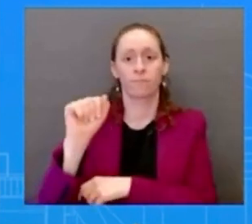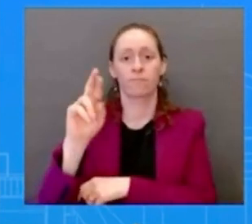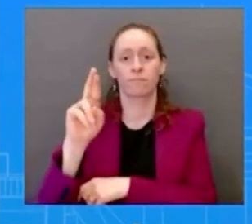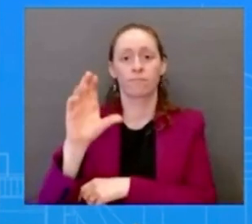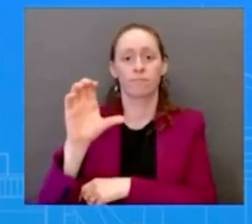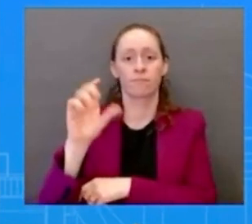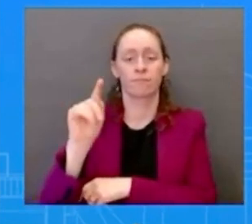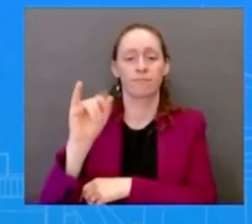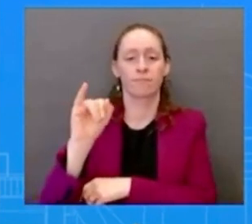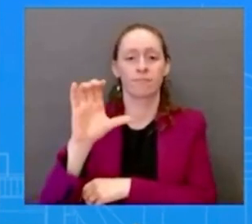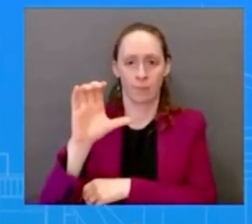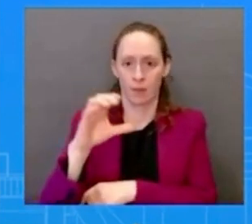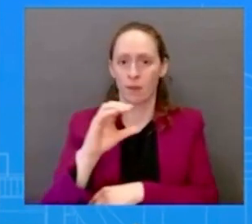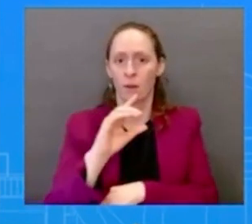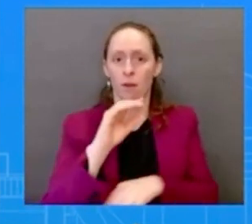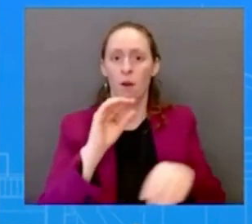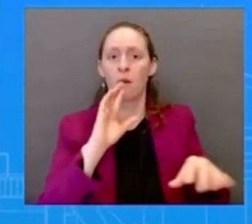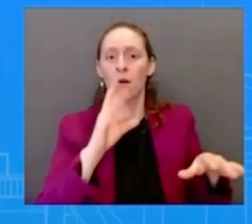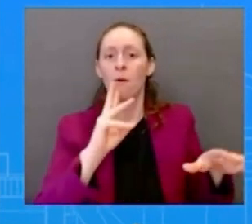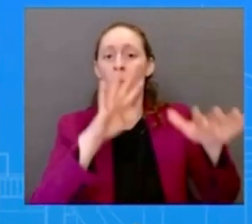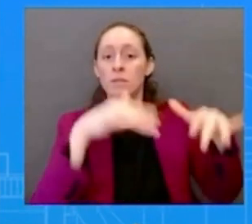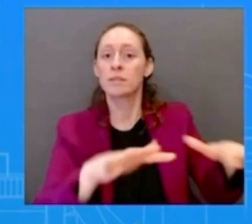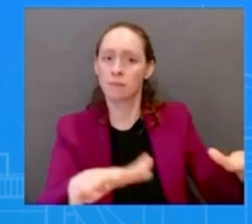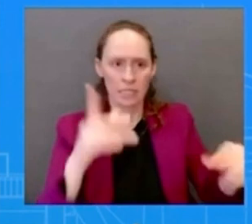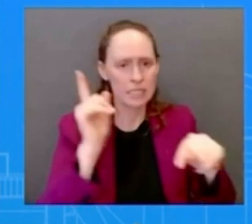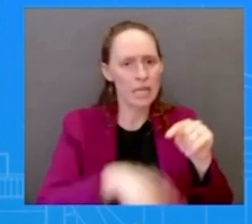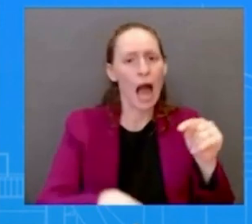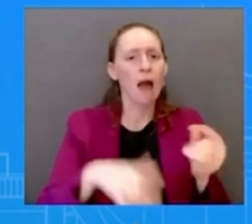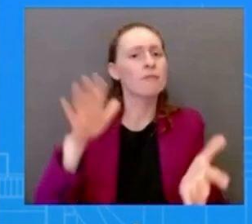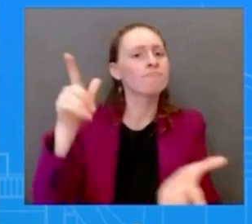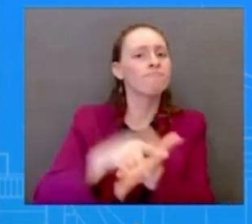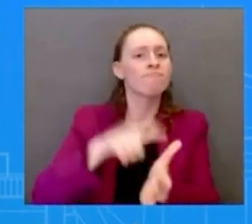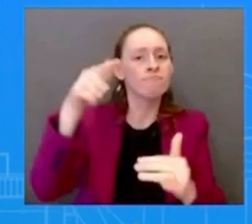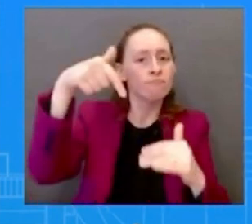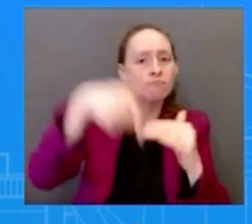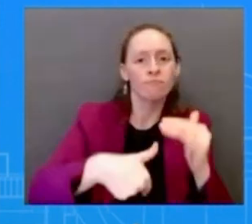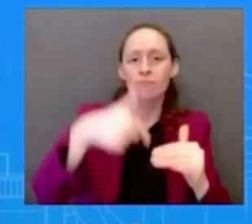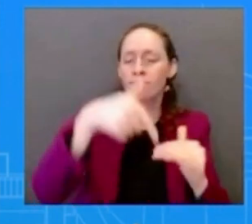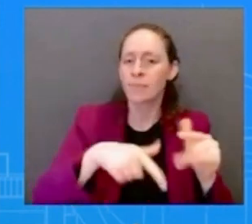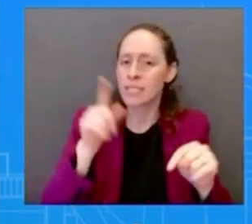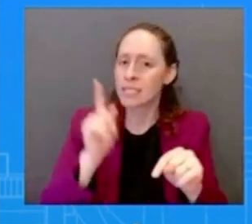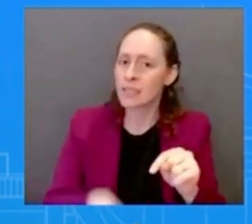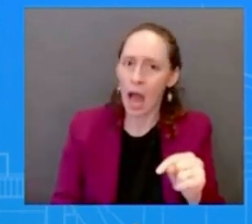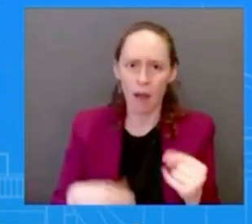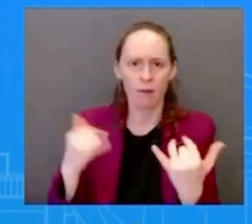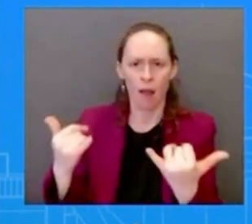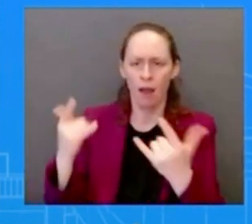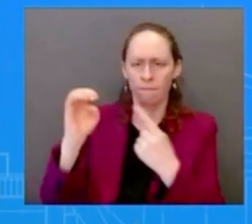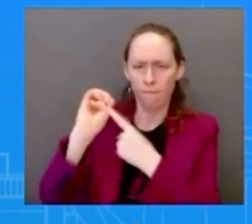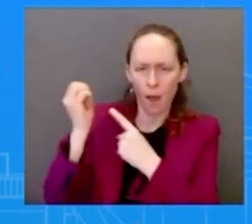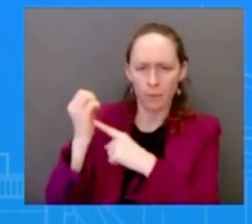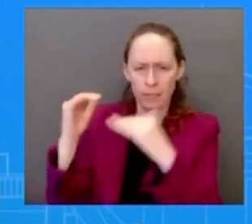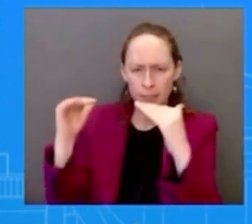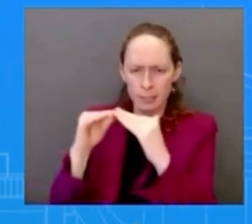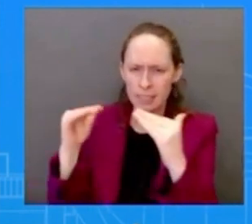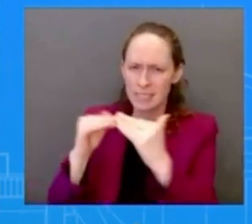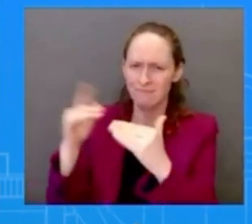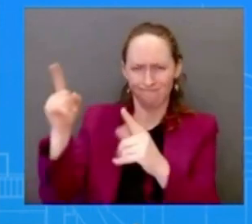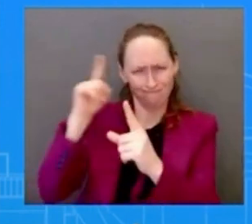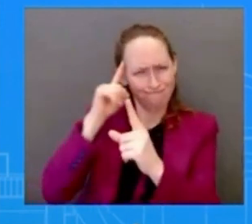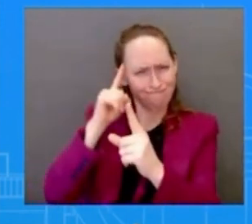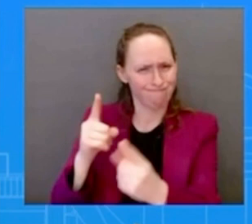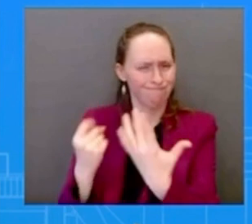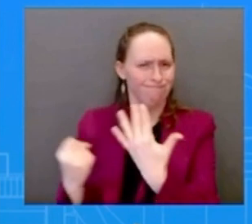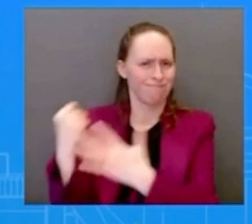climate resilience and environmental justice and his economic agenda is fueling an unprecedented clean energy manufacturing boom that is bringing energy